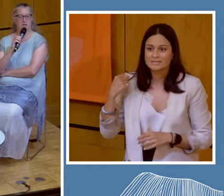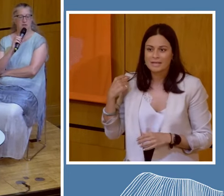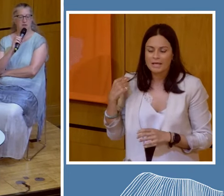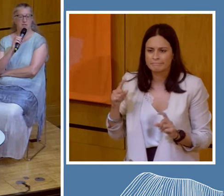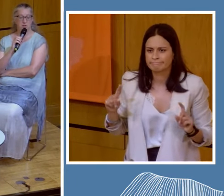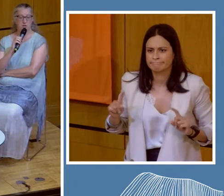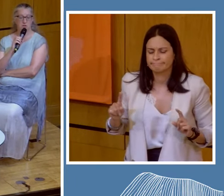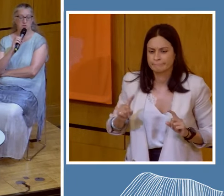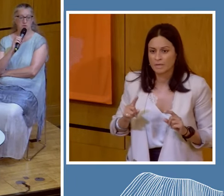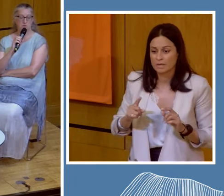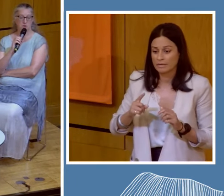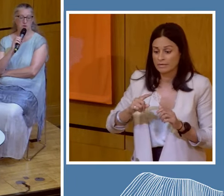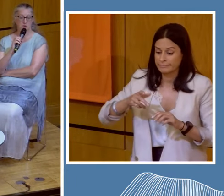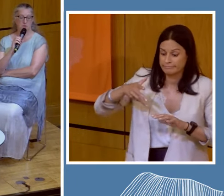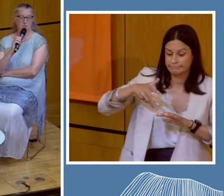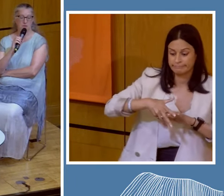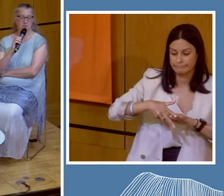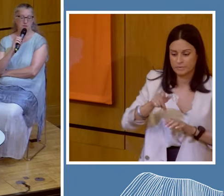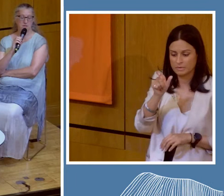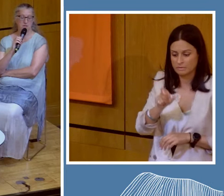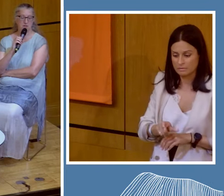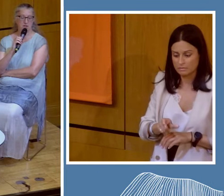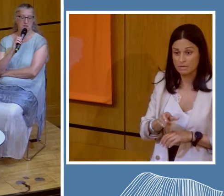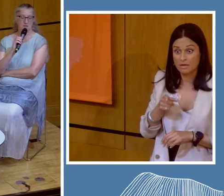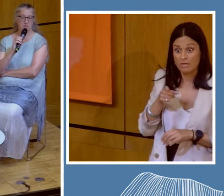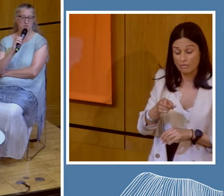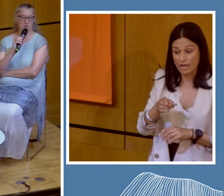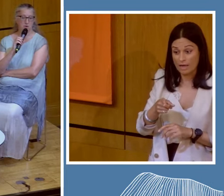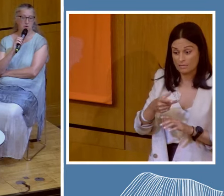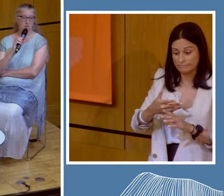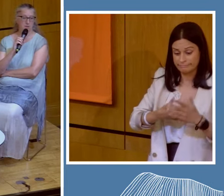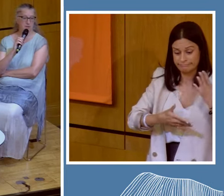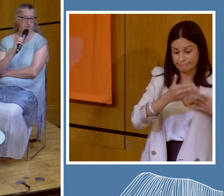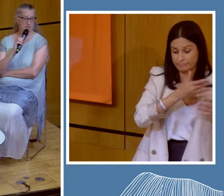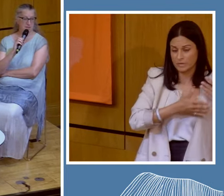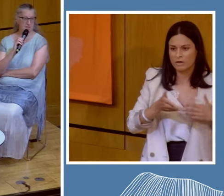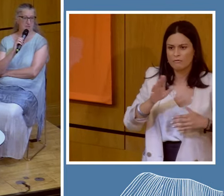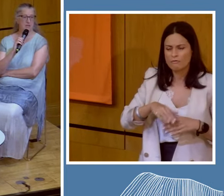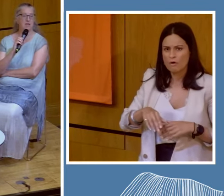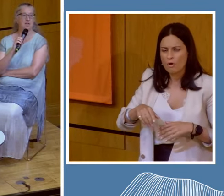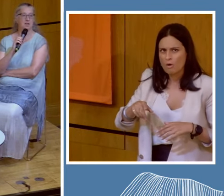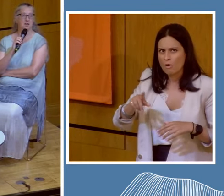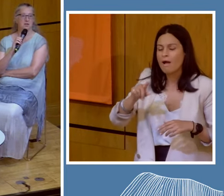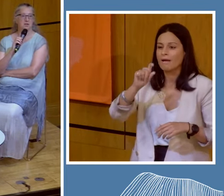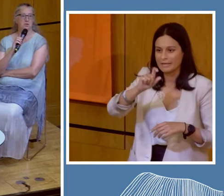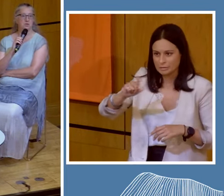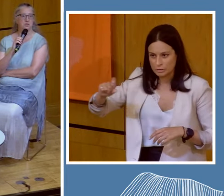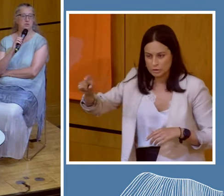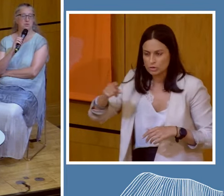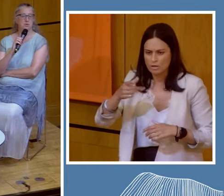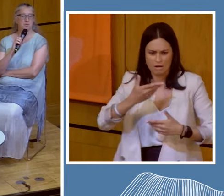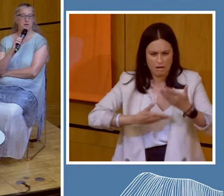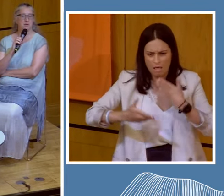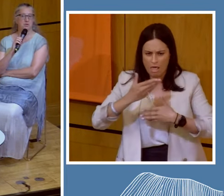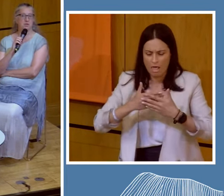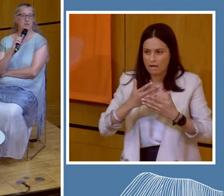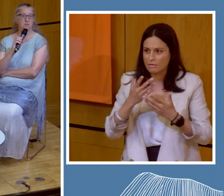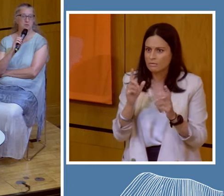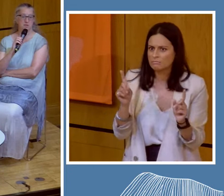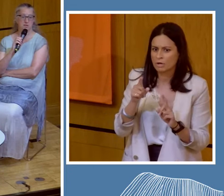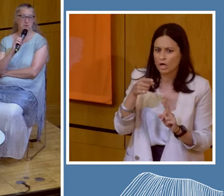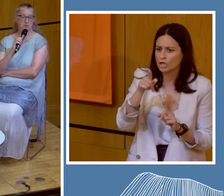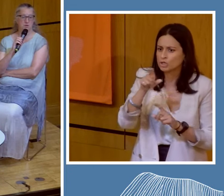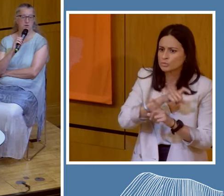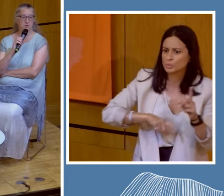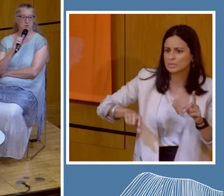where an indigenous person of indigenous heritage from Indonesia told us a story about her